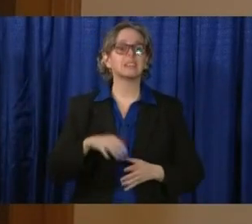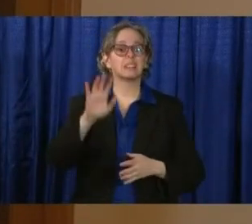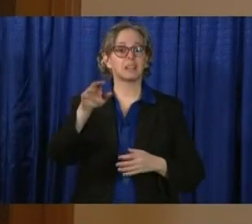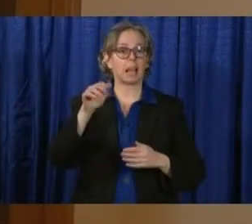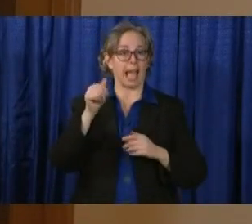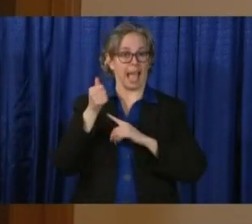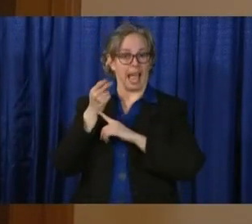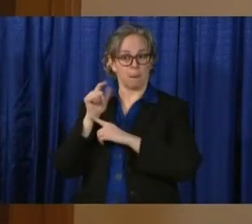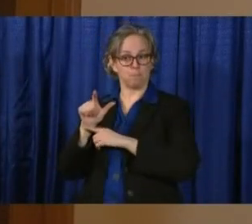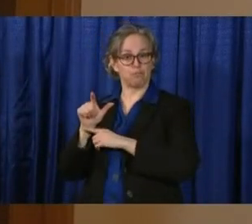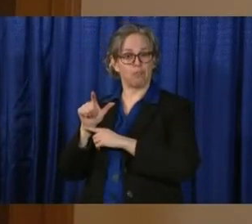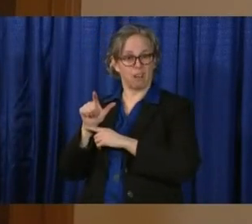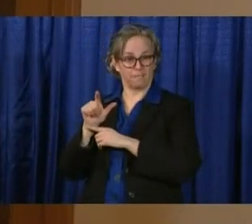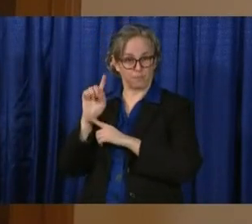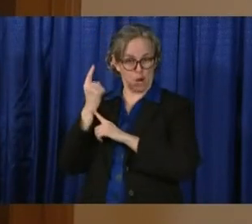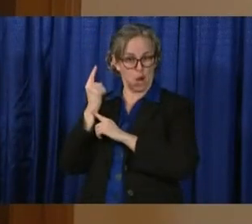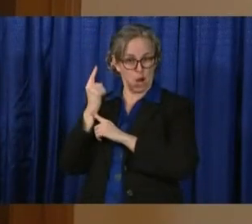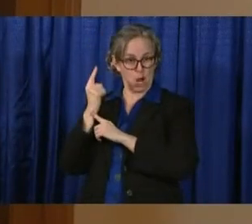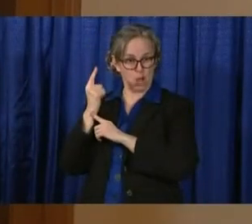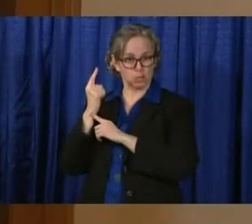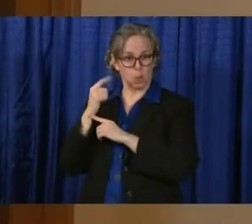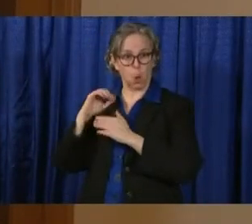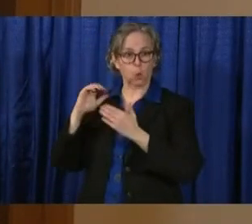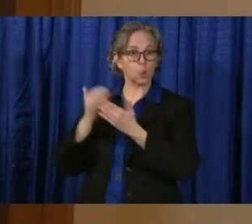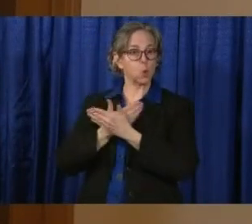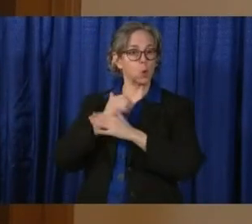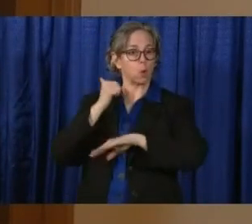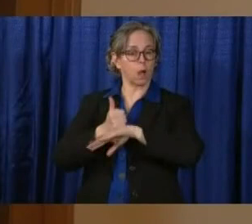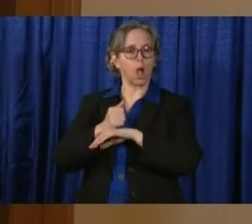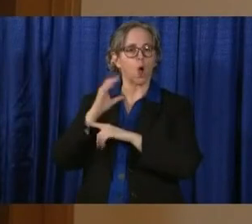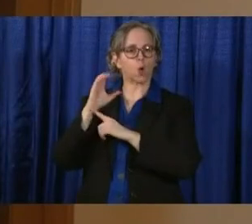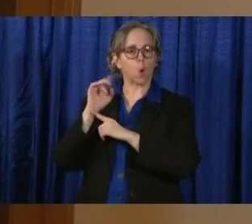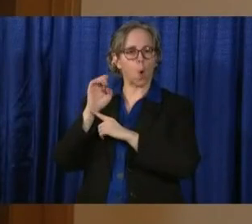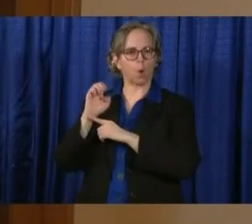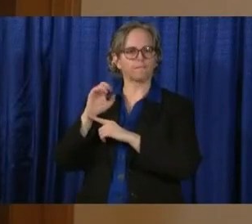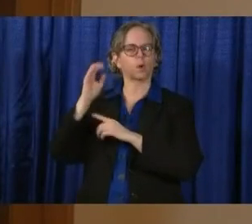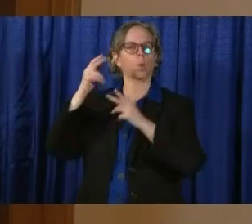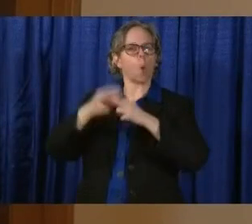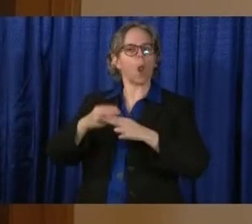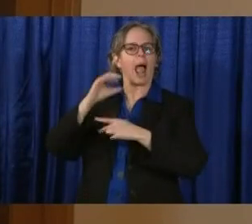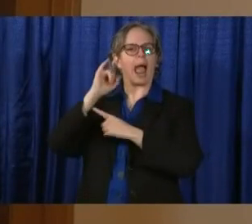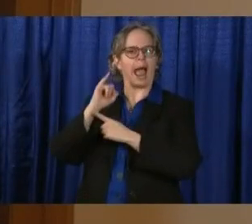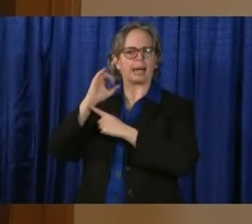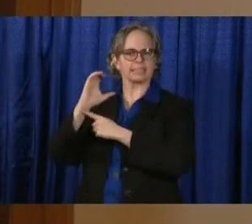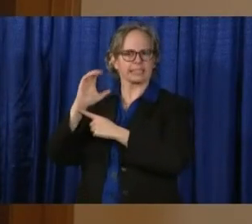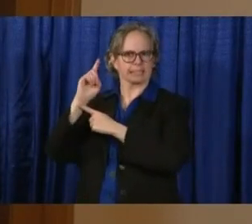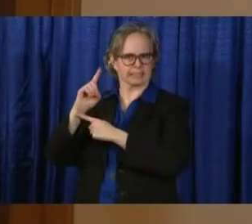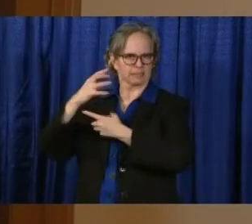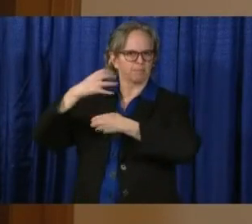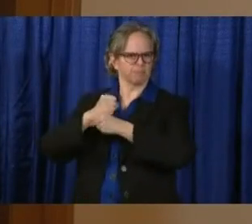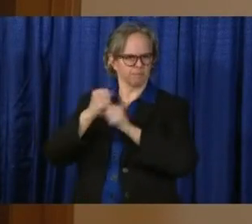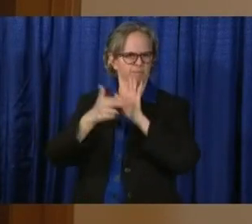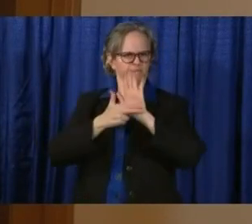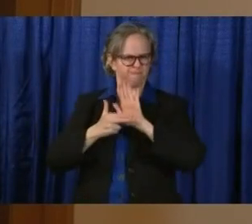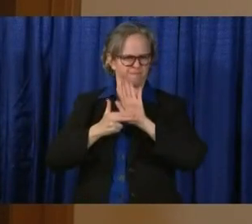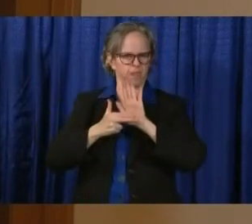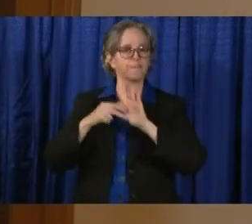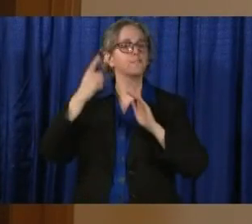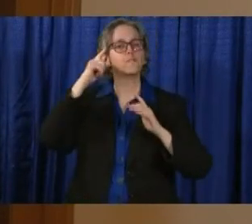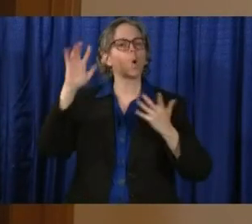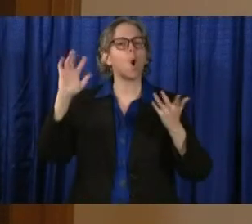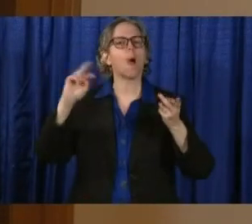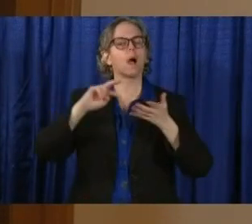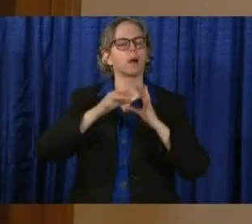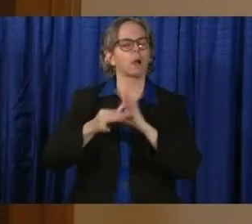actually codes for coronavirus. We have new data coming soon that will give us better insight into the hospitals. We still